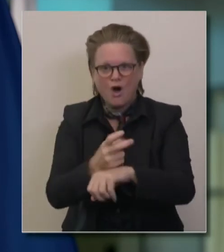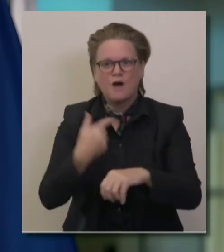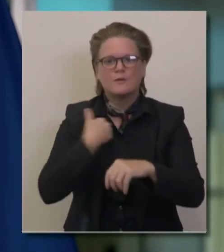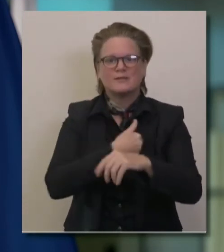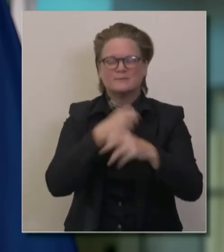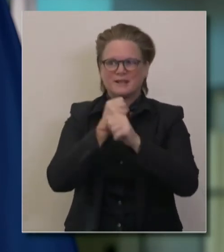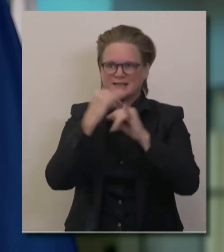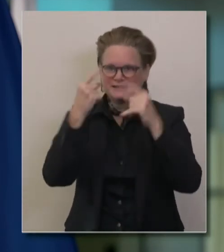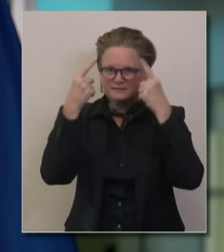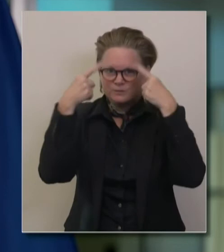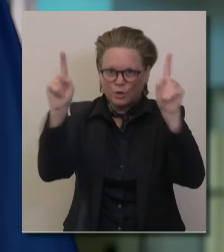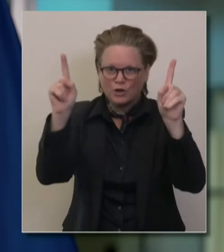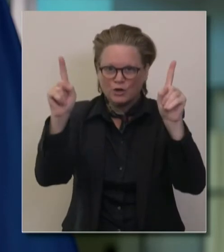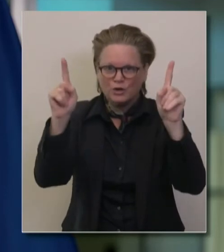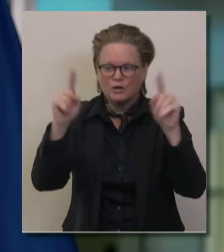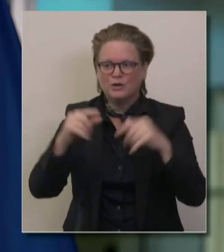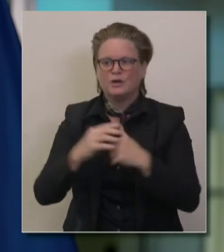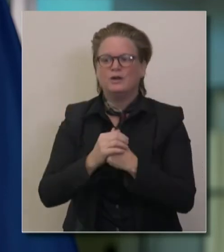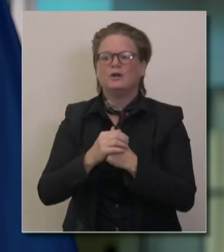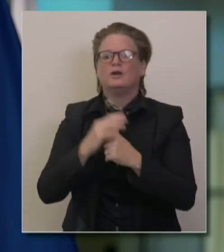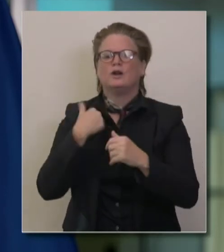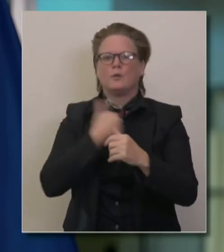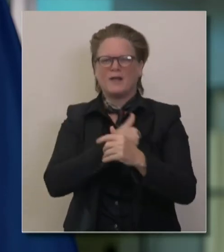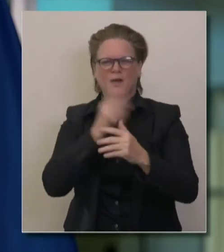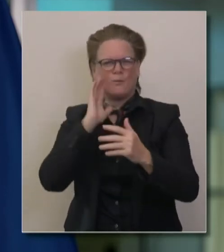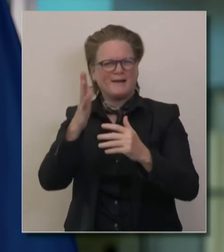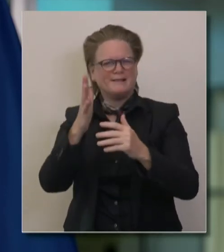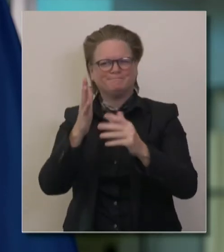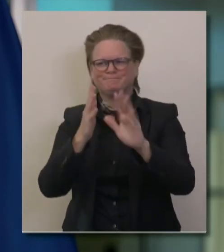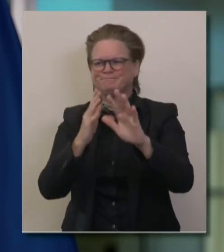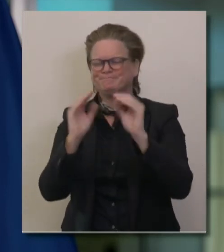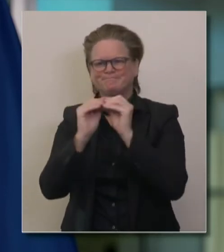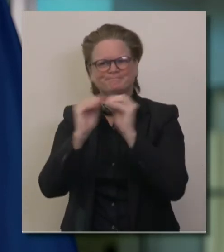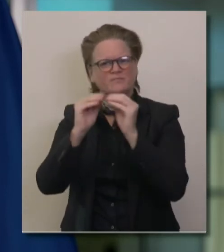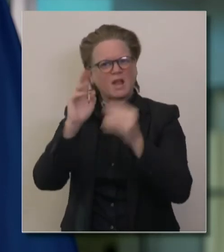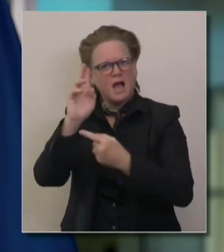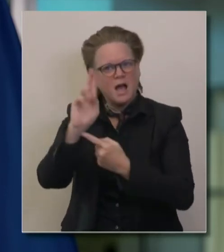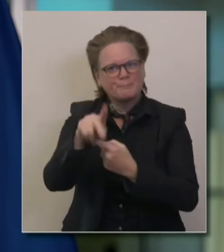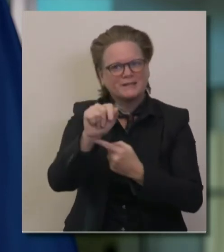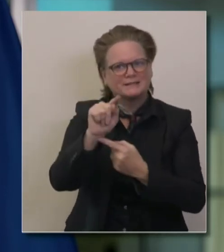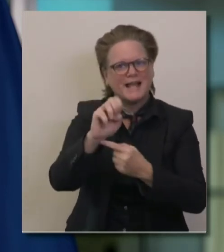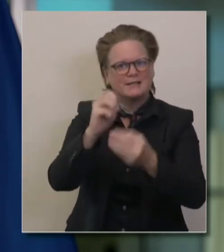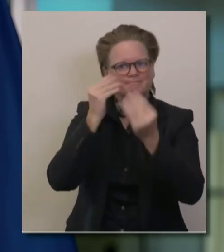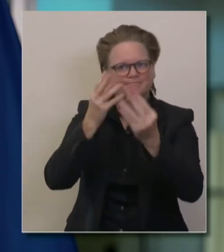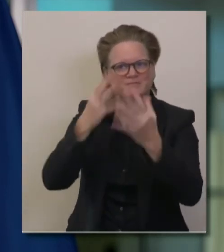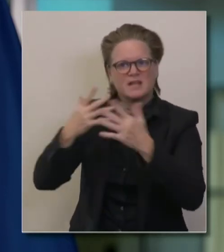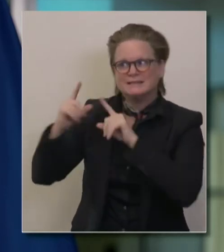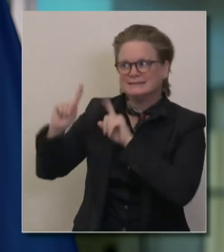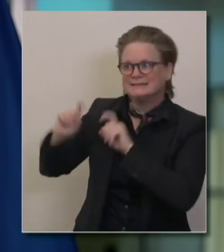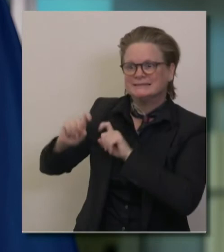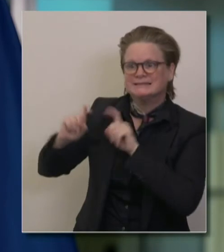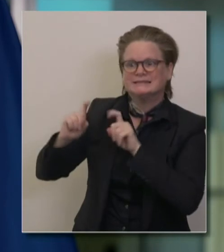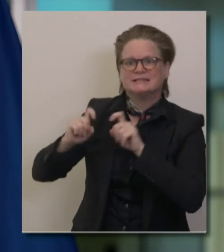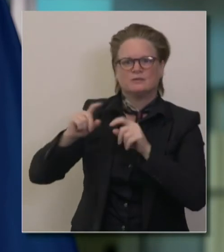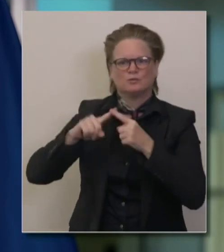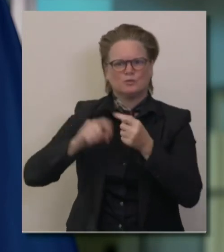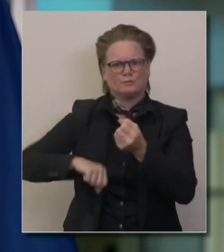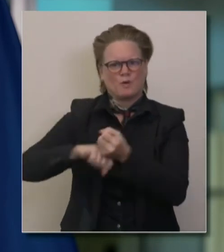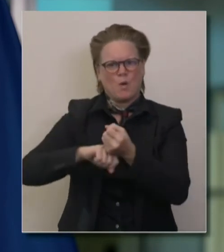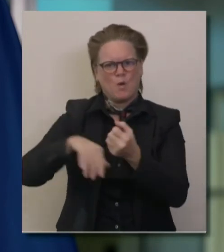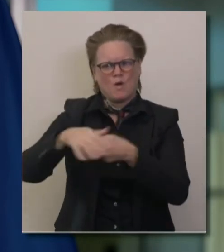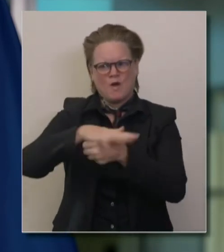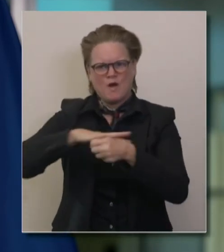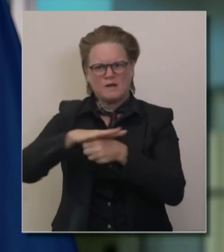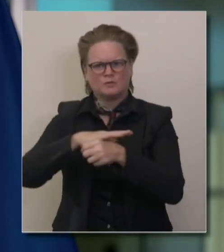specifically about our testing strategies in particular to address that very real issue